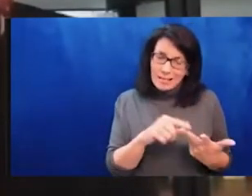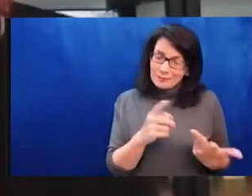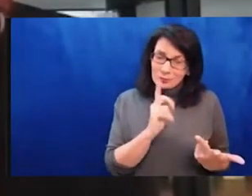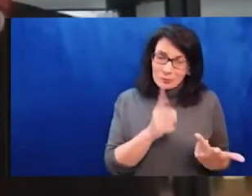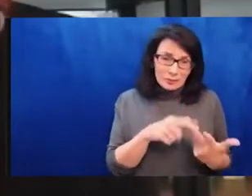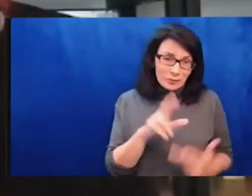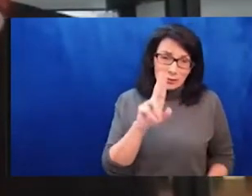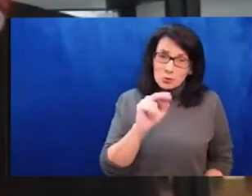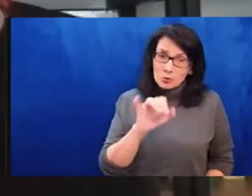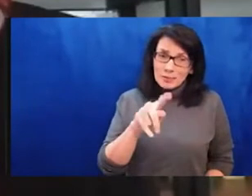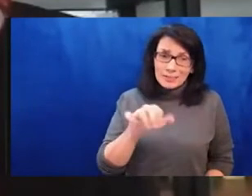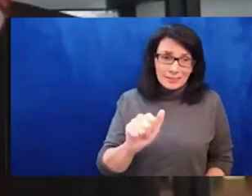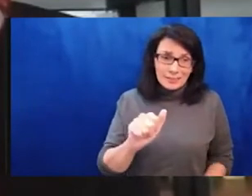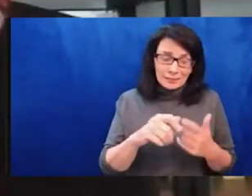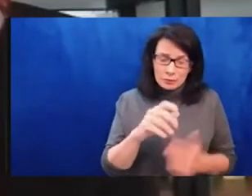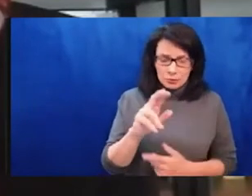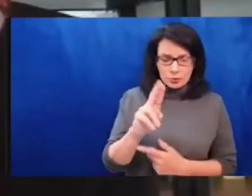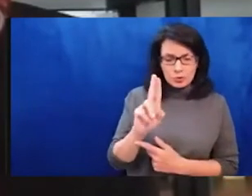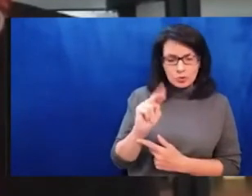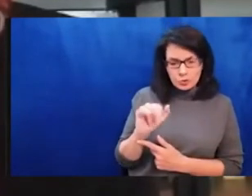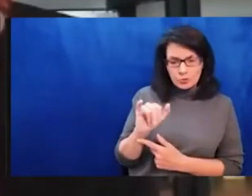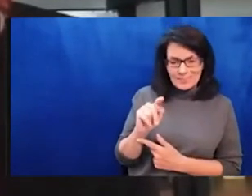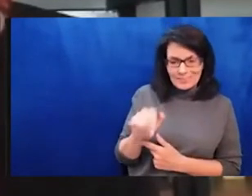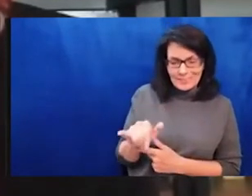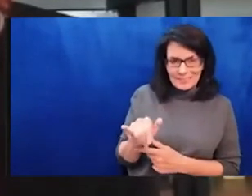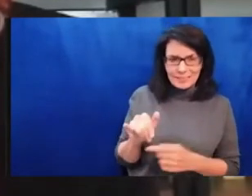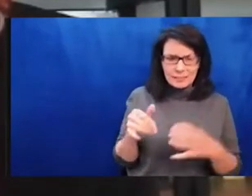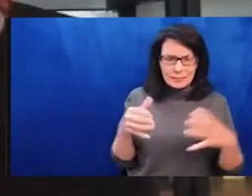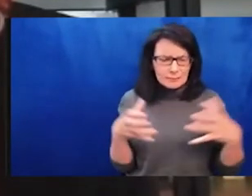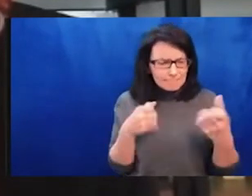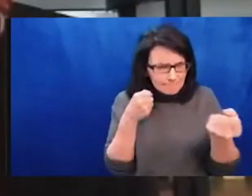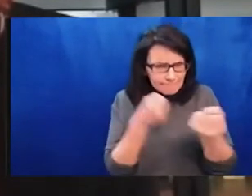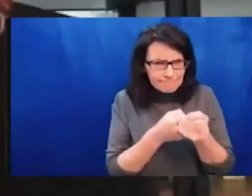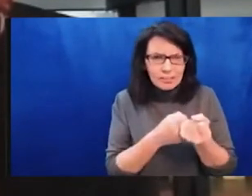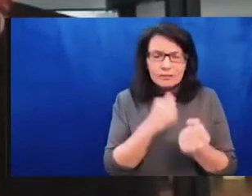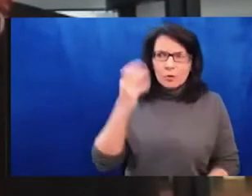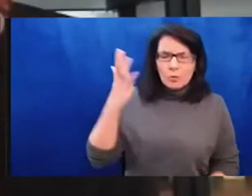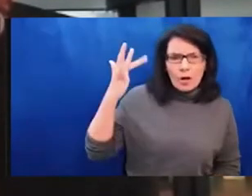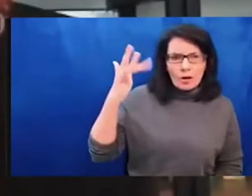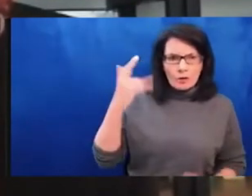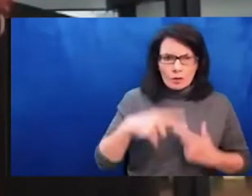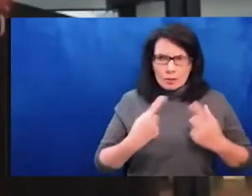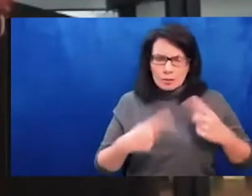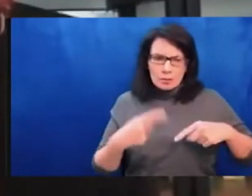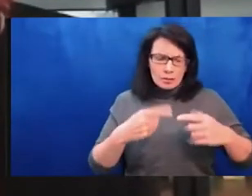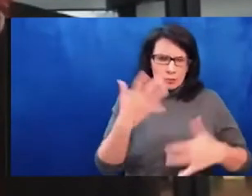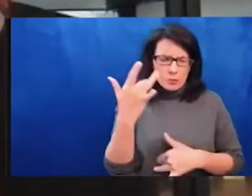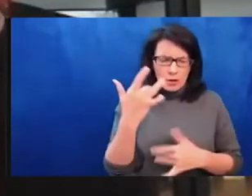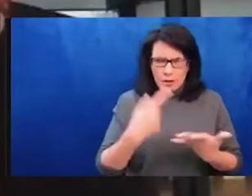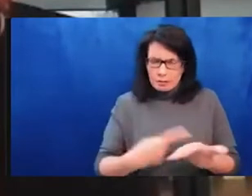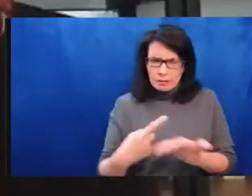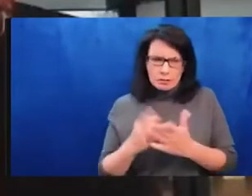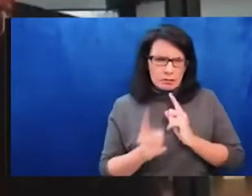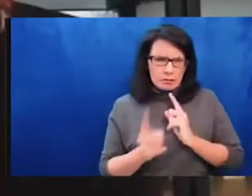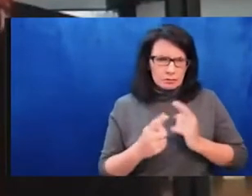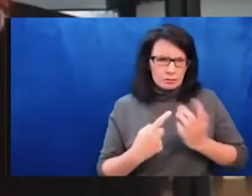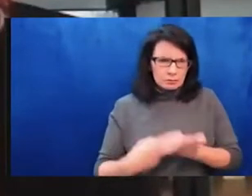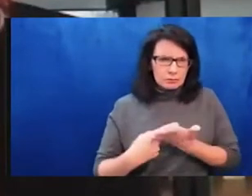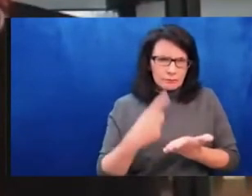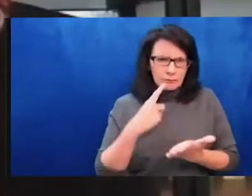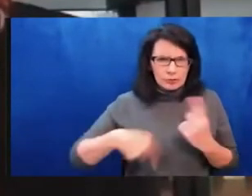extremely difficult. So I think, um, efforts to educate ourselves about, uh, language discourse and also unity.